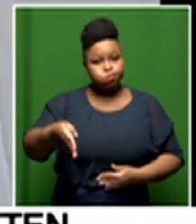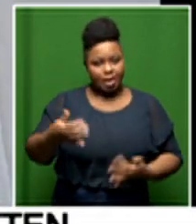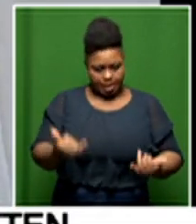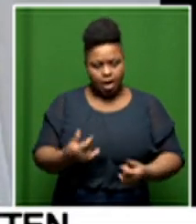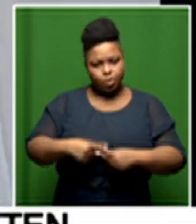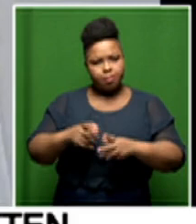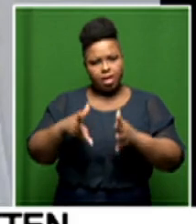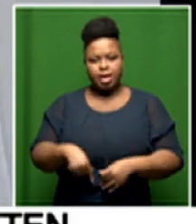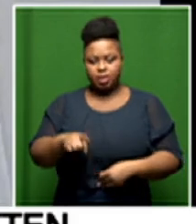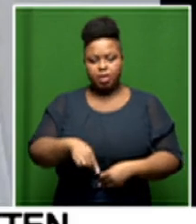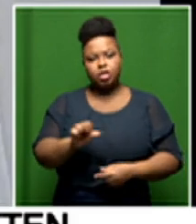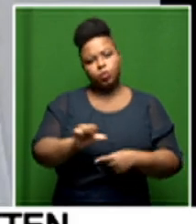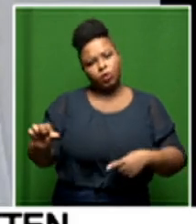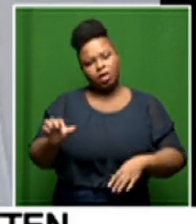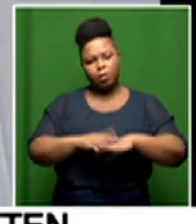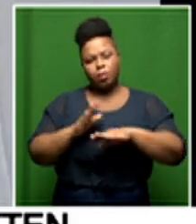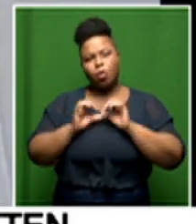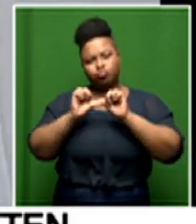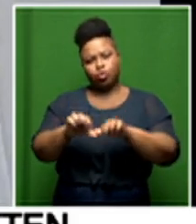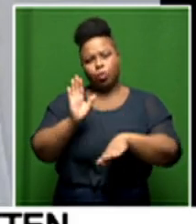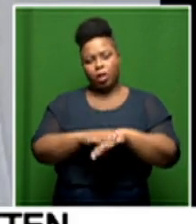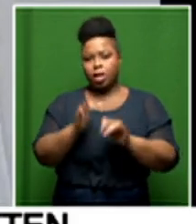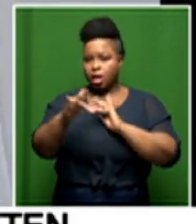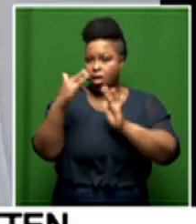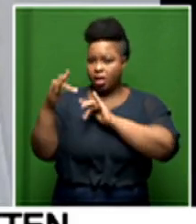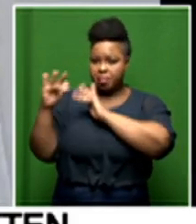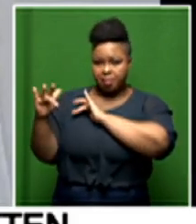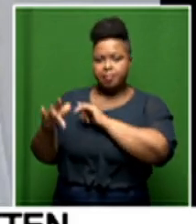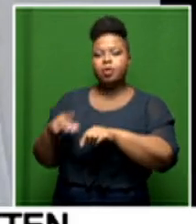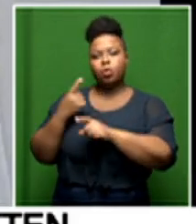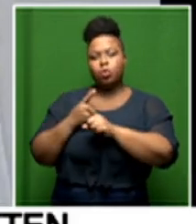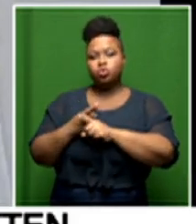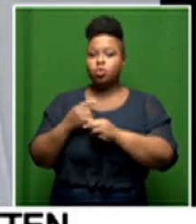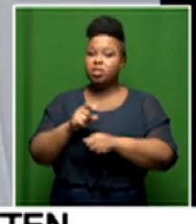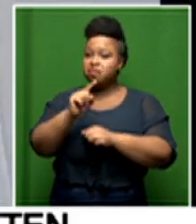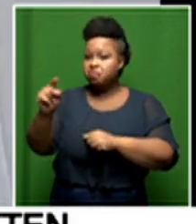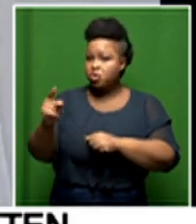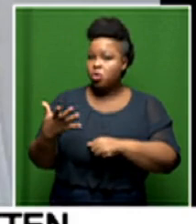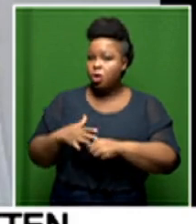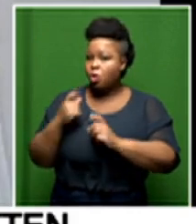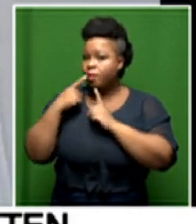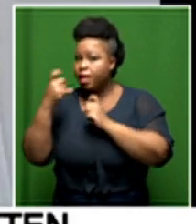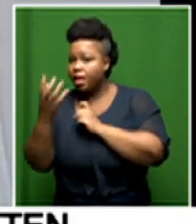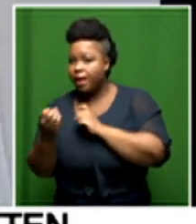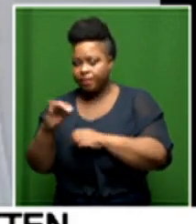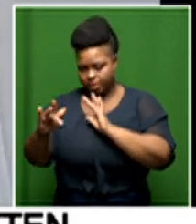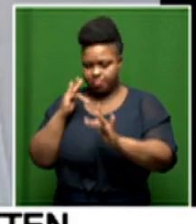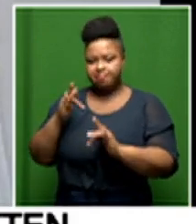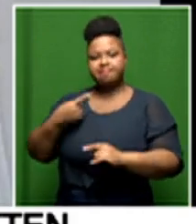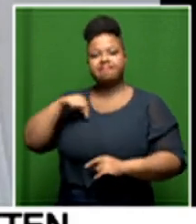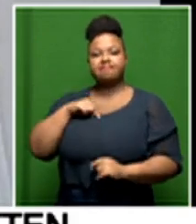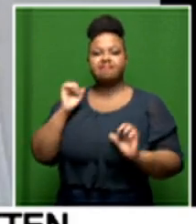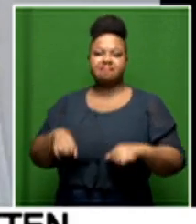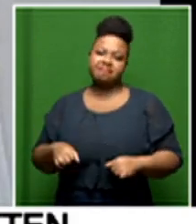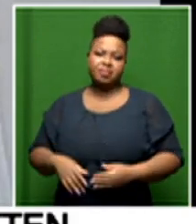invites this week so um those who wish to submit uh will do so however you know we we